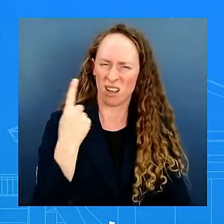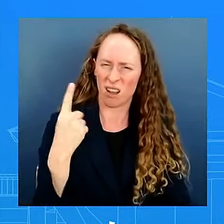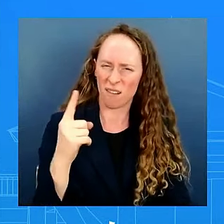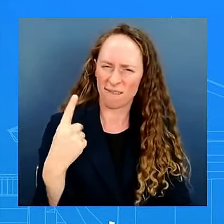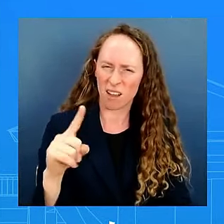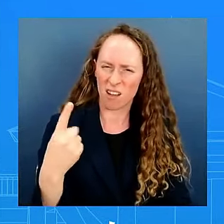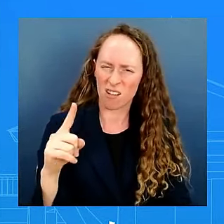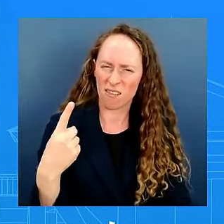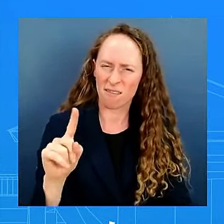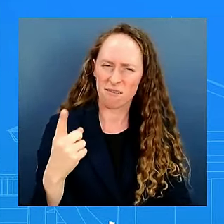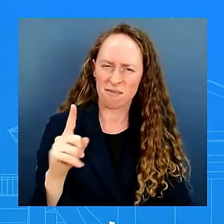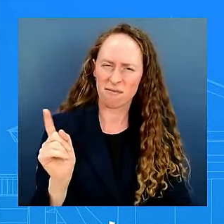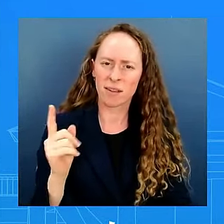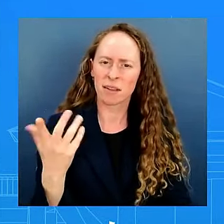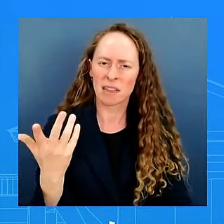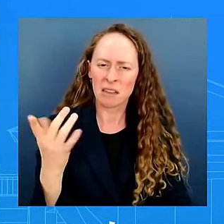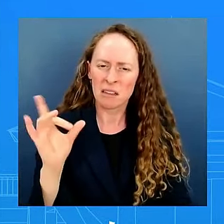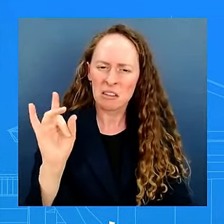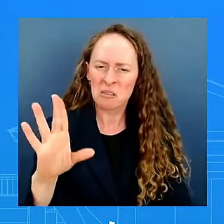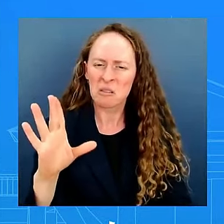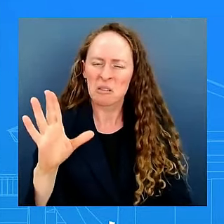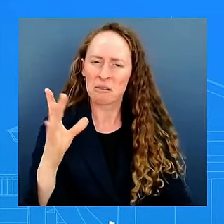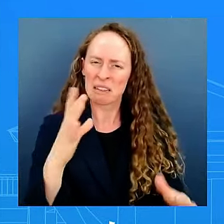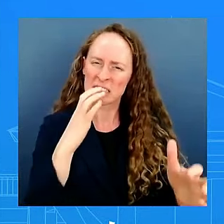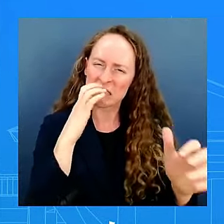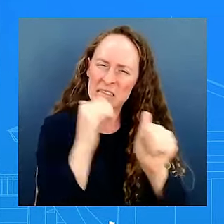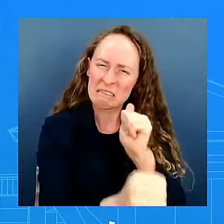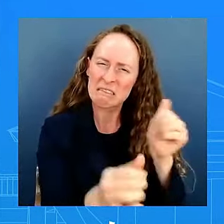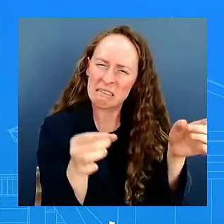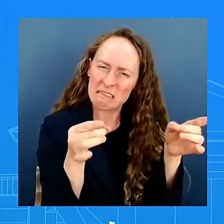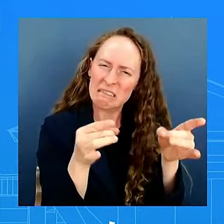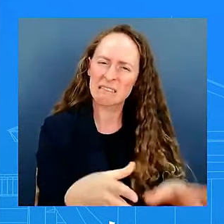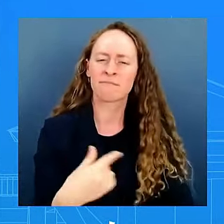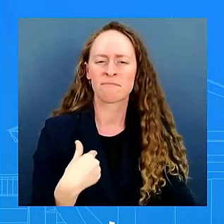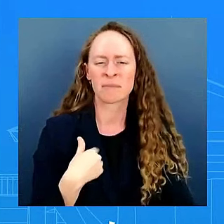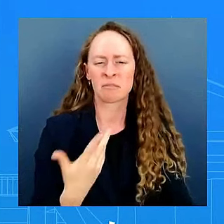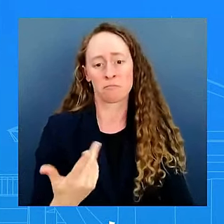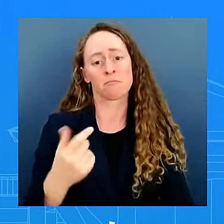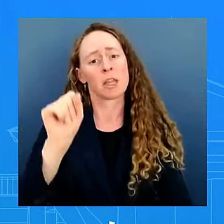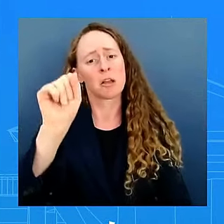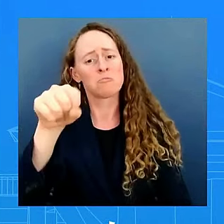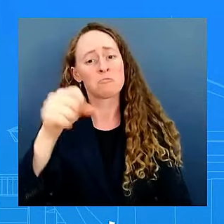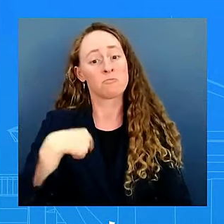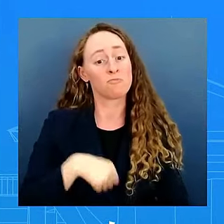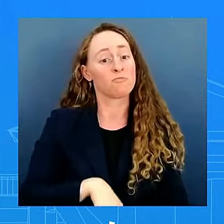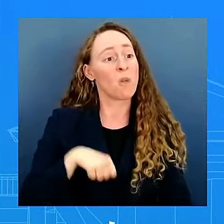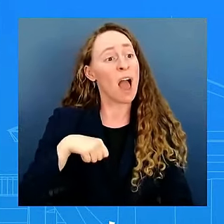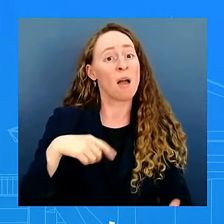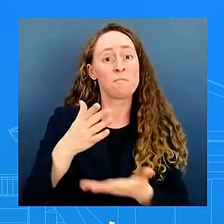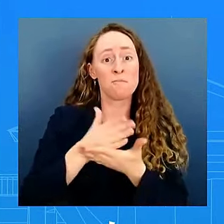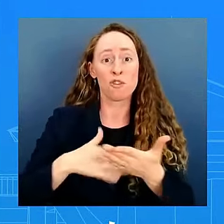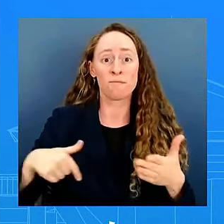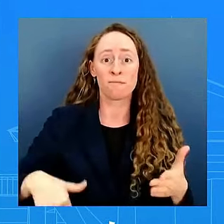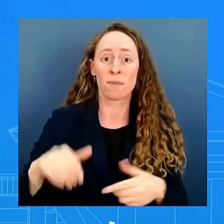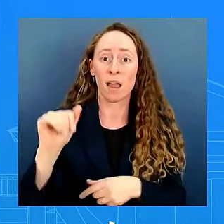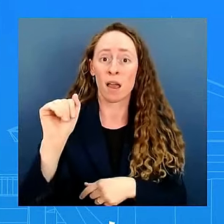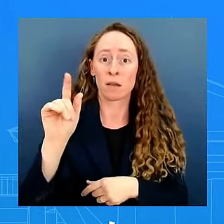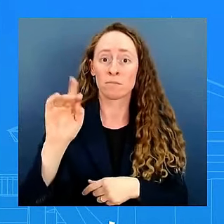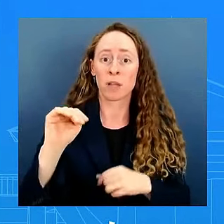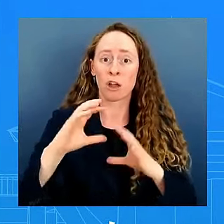the things that i'm proud about and being part of this administration is that we condemn that type of stuff we condemn that type of hateful language